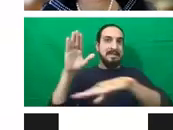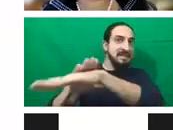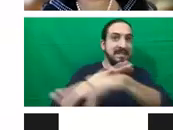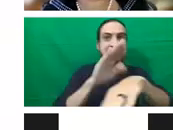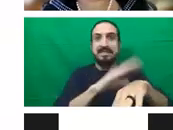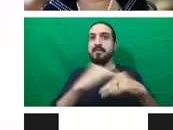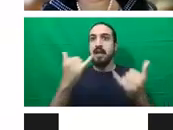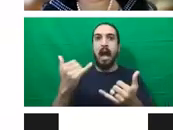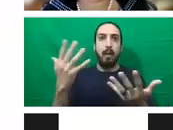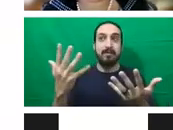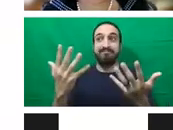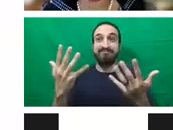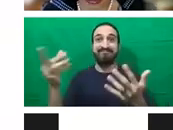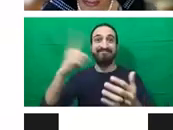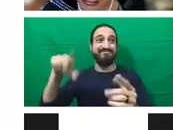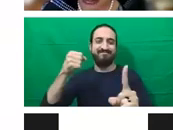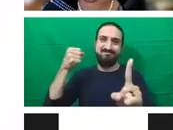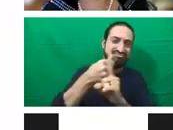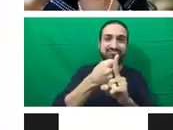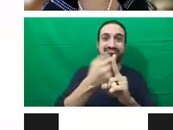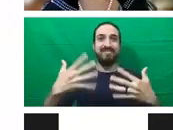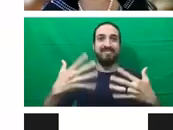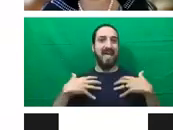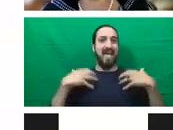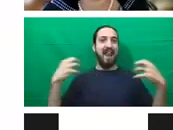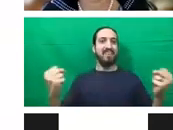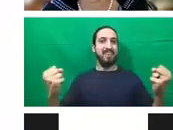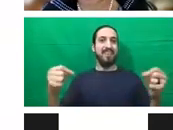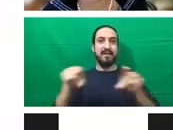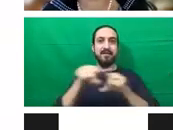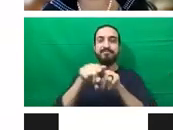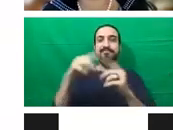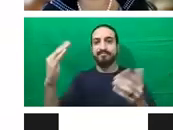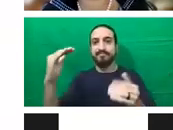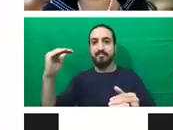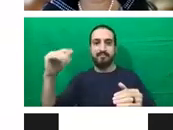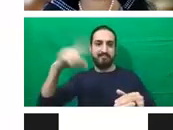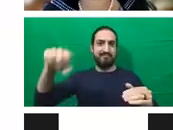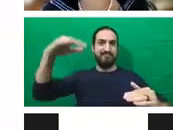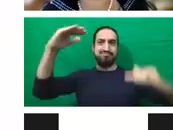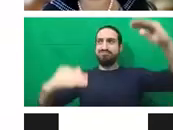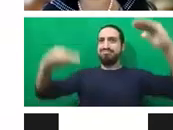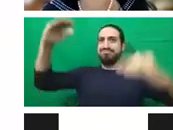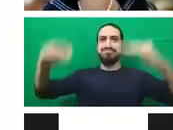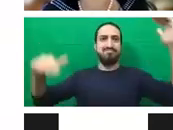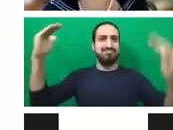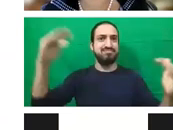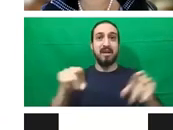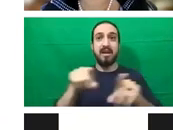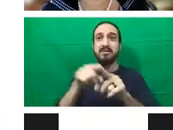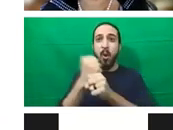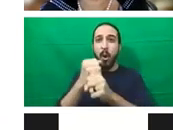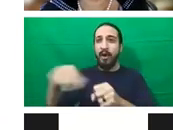inequalities and really create conditions for injustice, for violence, for insecurity.